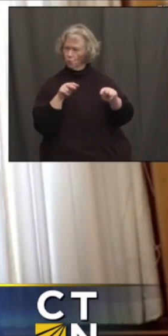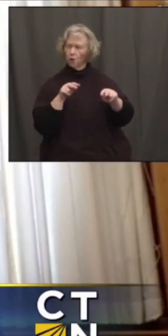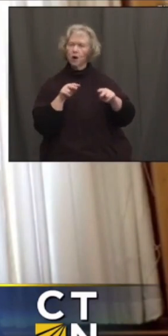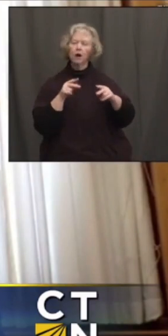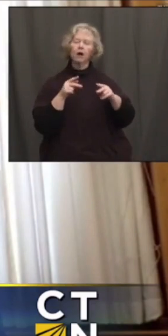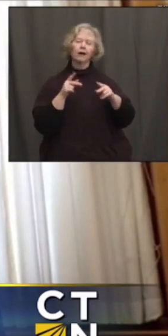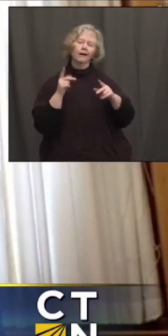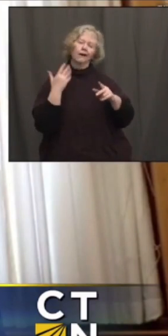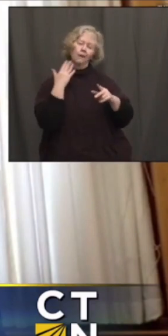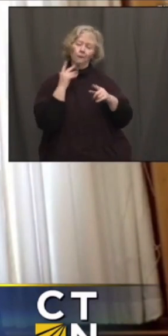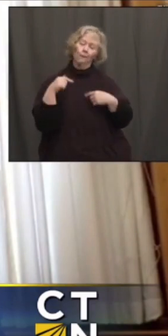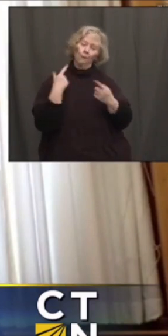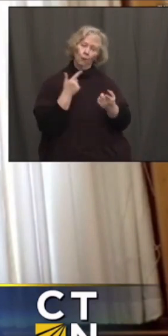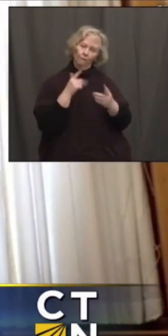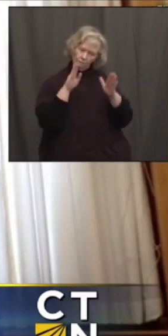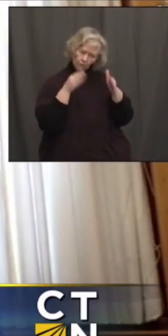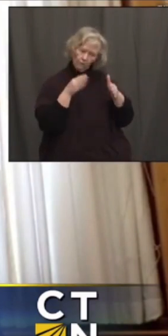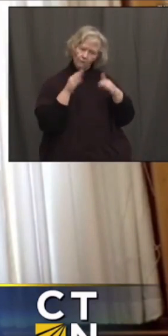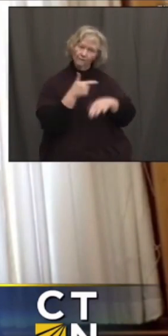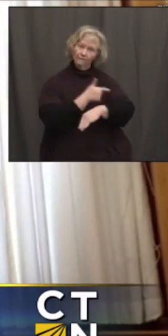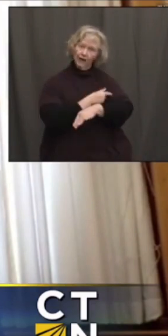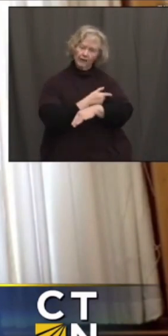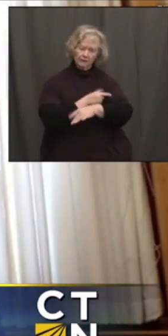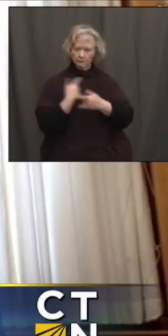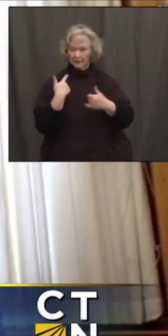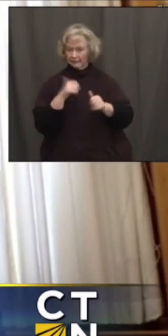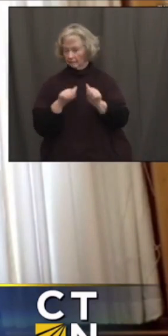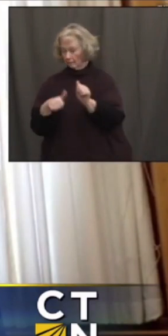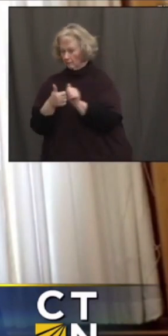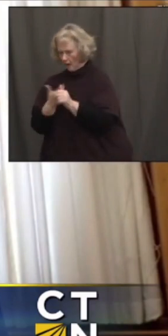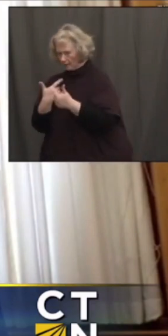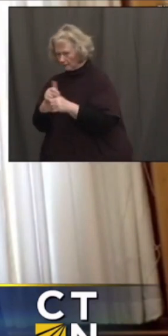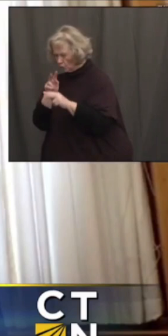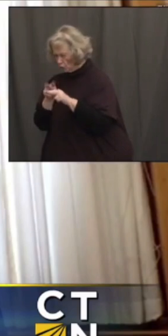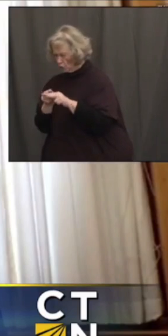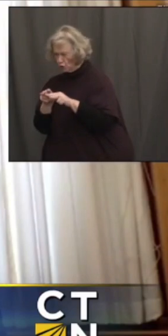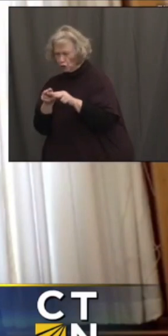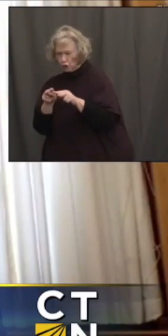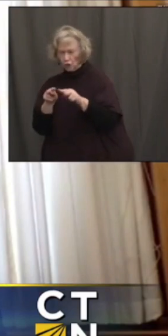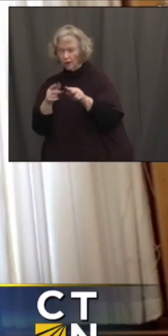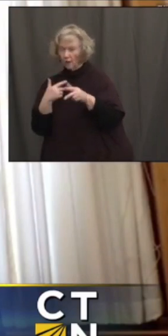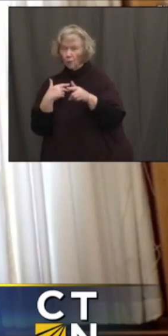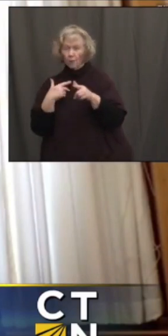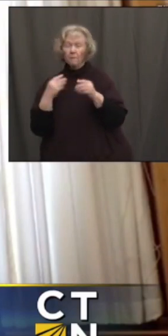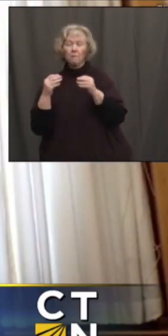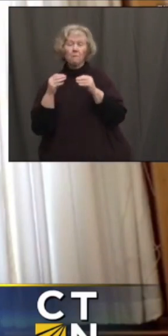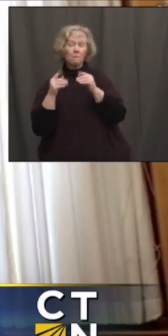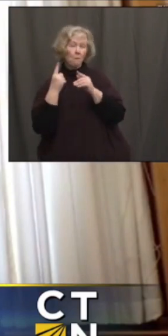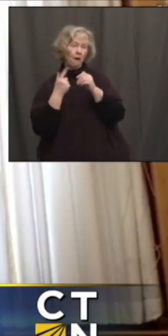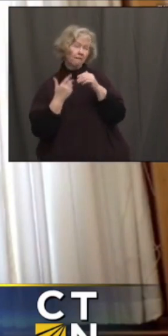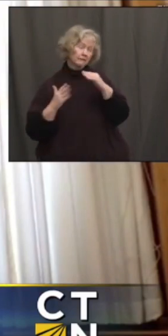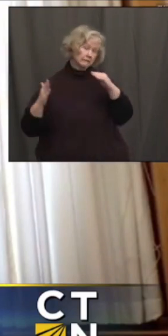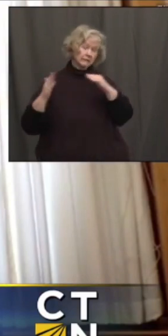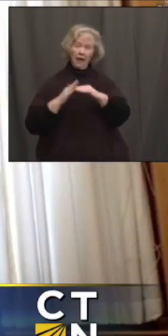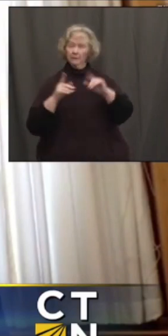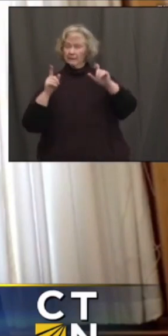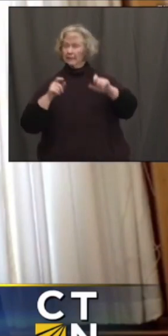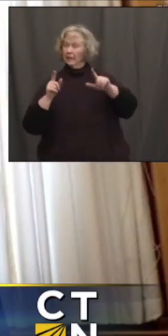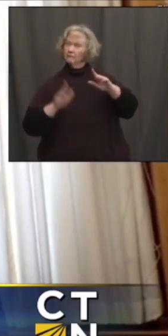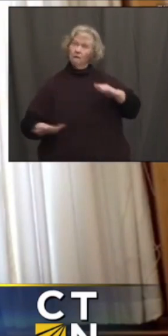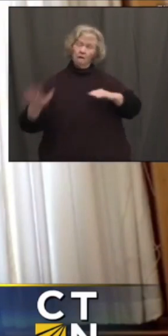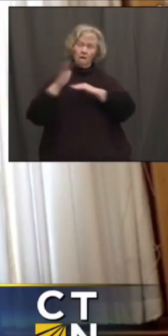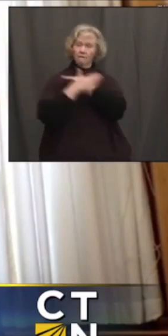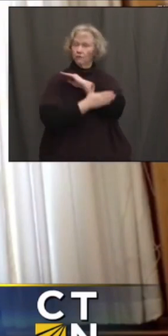vaccines over the last couple of months, but very quietly we continue to do among the most testing per capita in the nation. And so there still is a